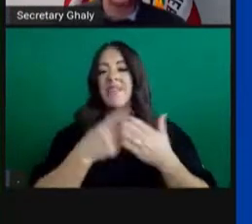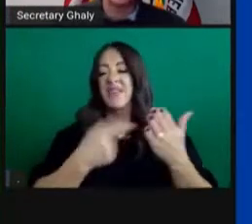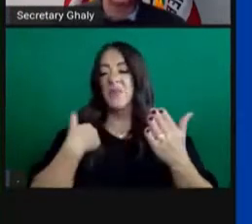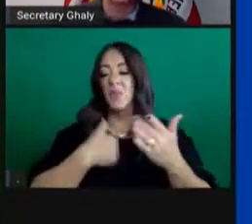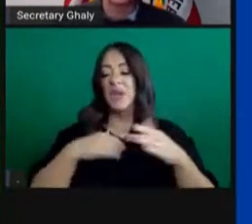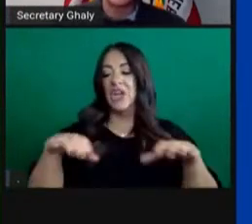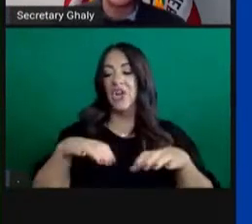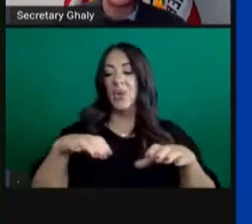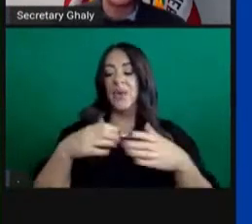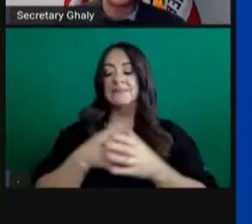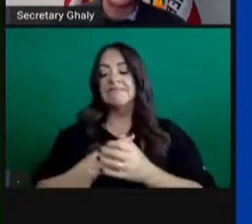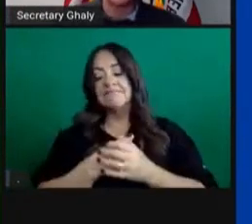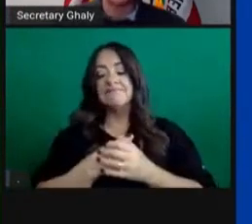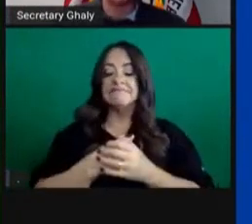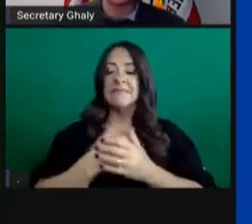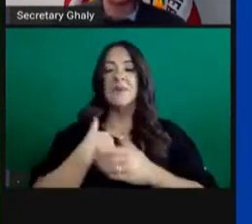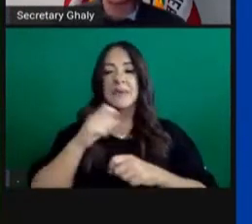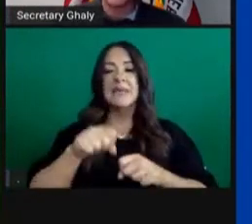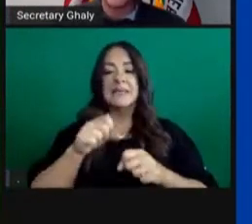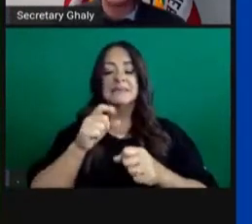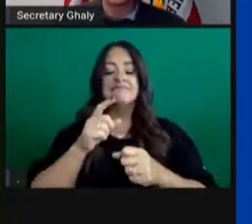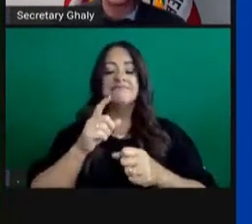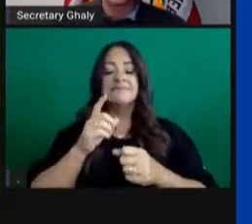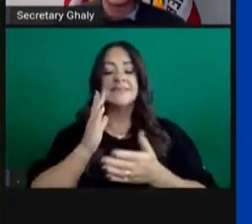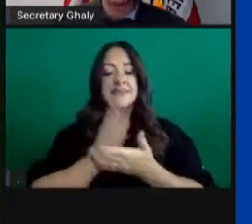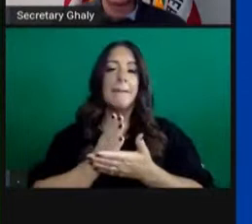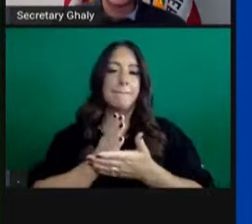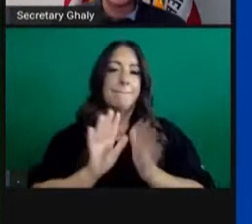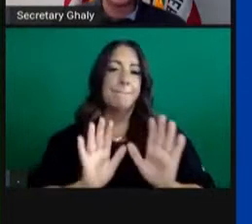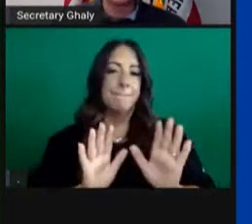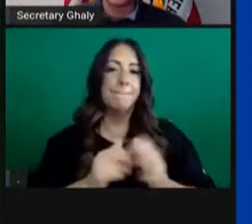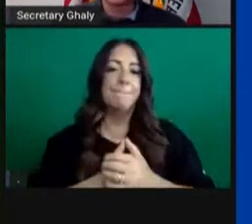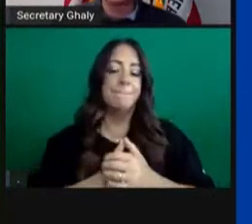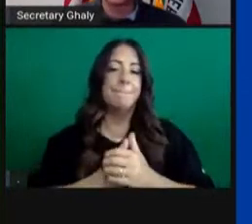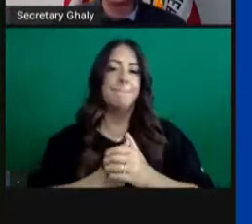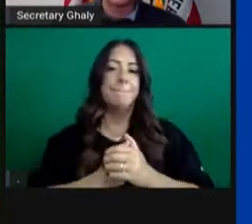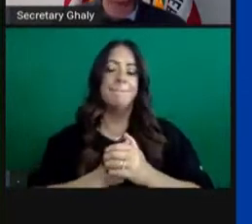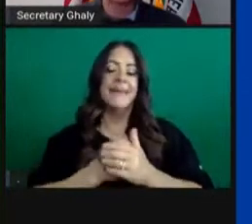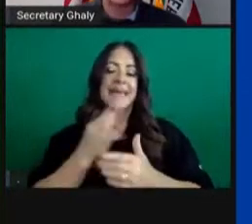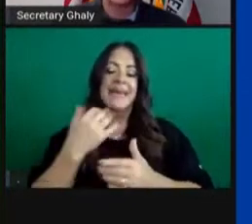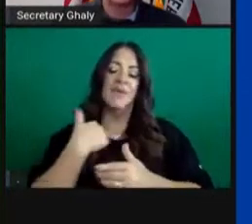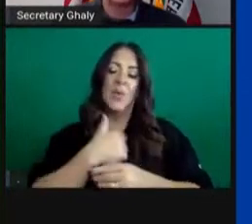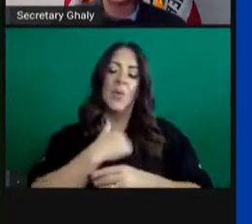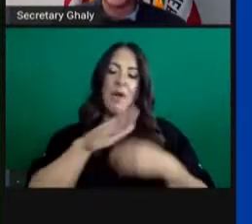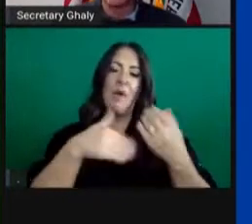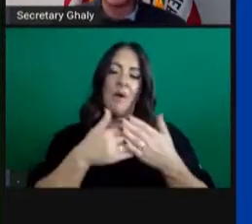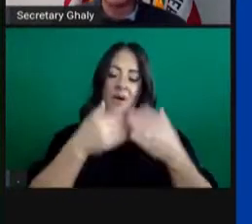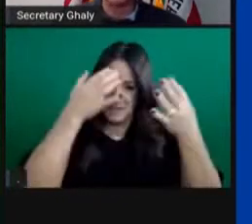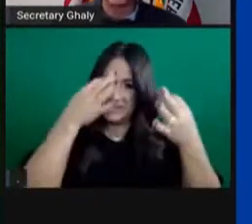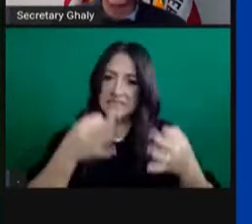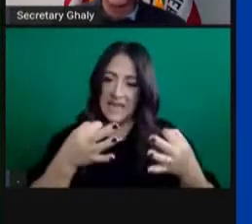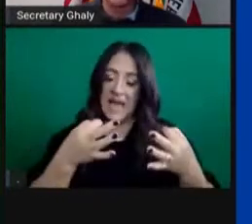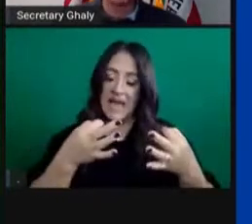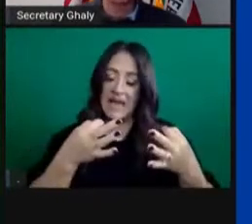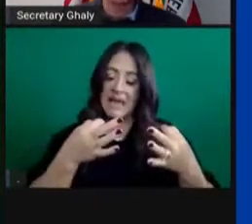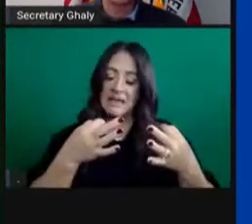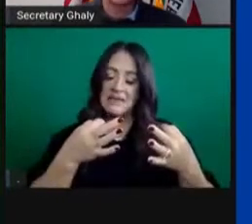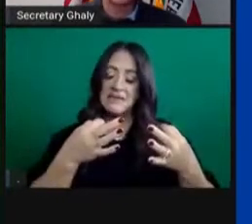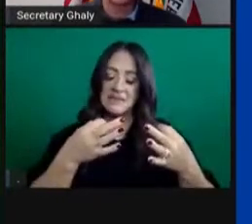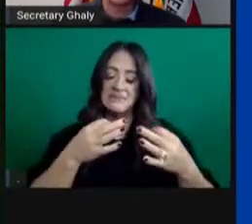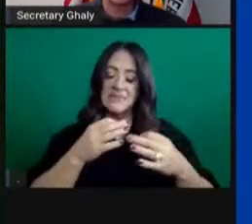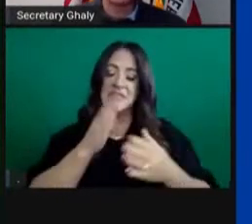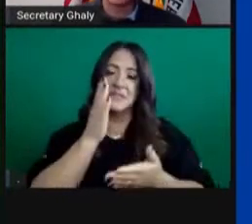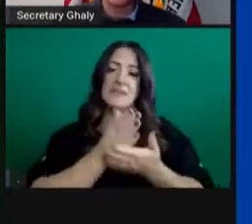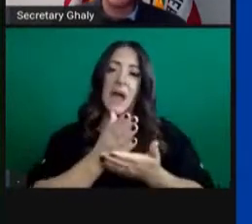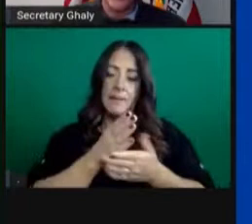of what we are seeing can be stopped if we collectively make decisions to stop it. And